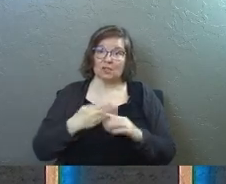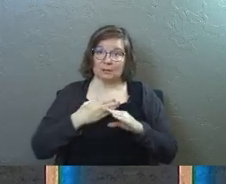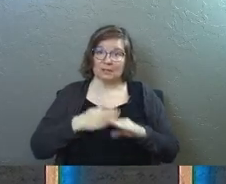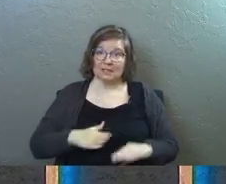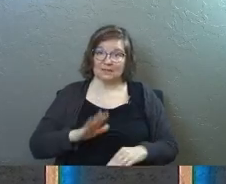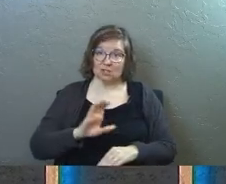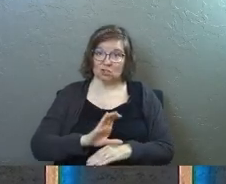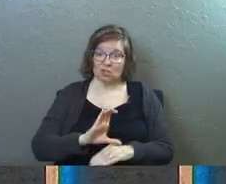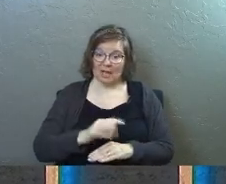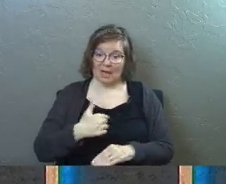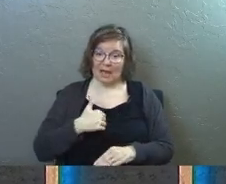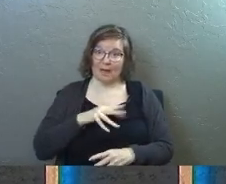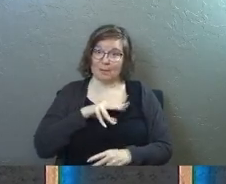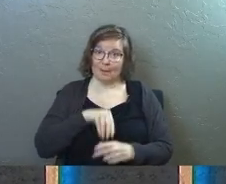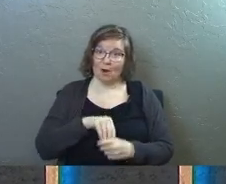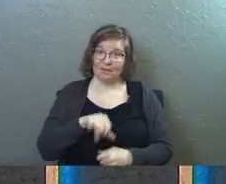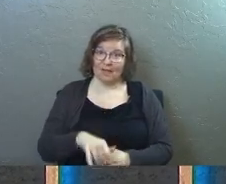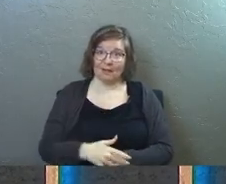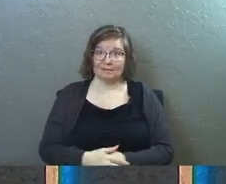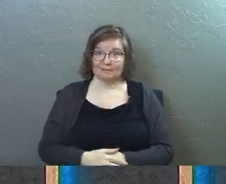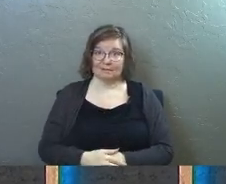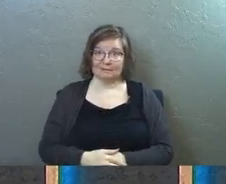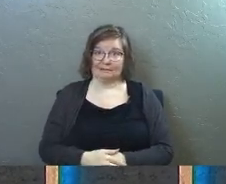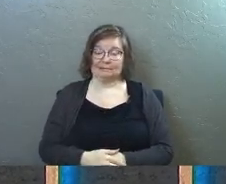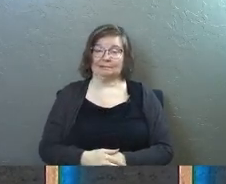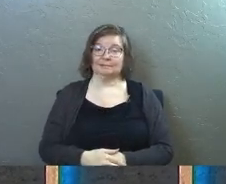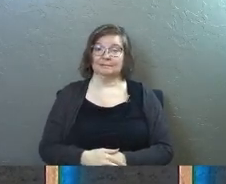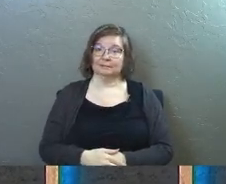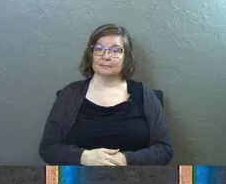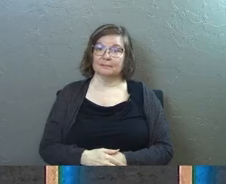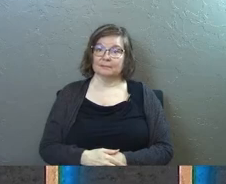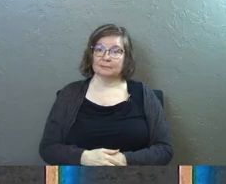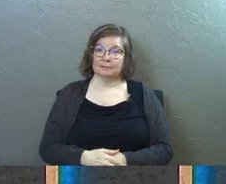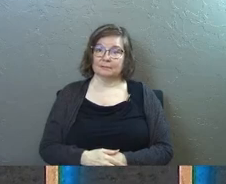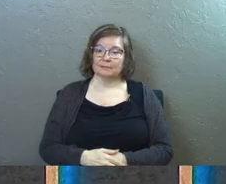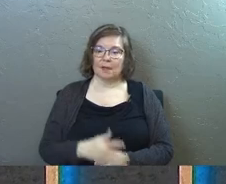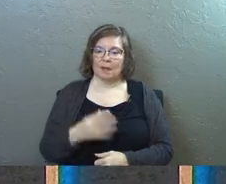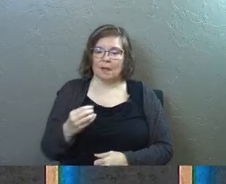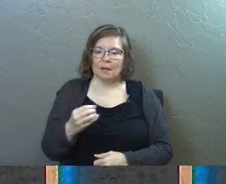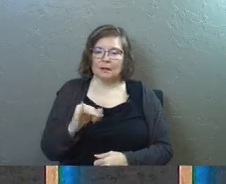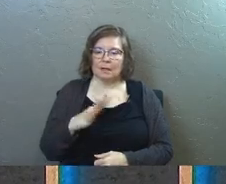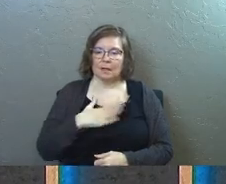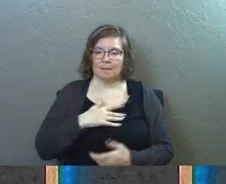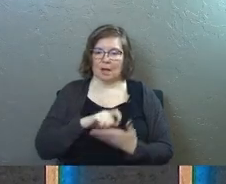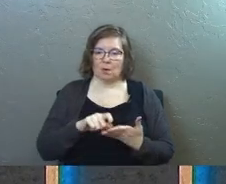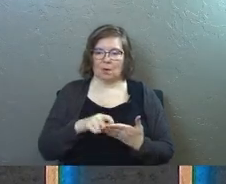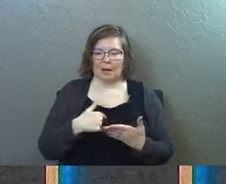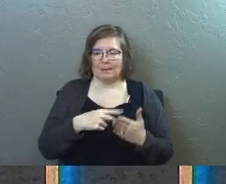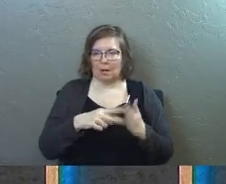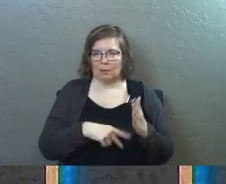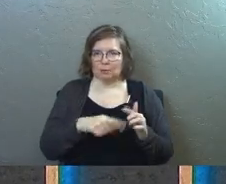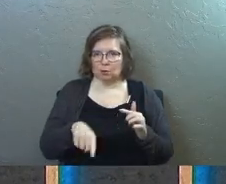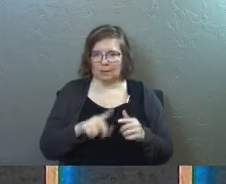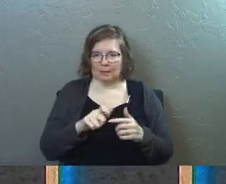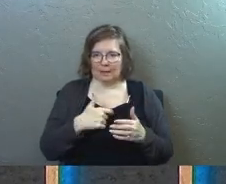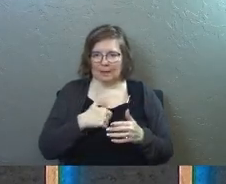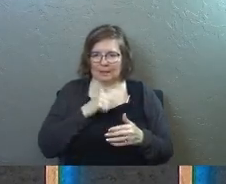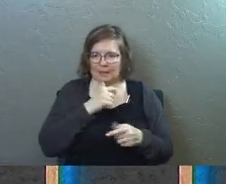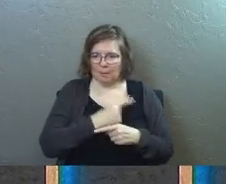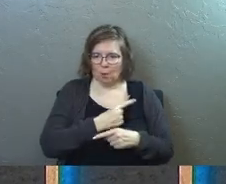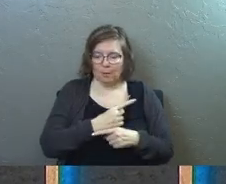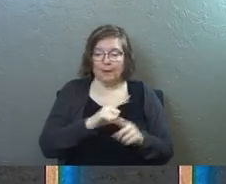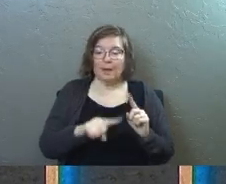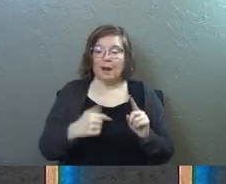been division in the church and I've been a part of it and even in my notes and I'm not going to read them to you because that'd be